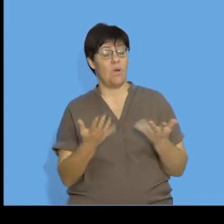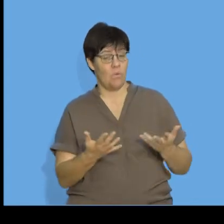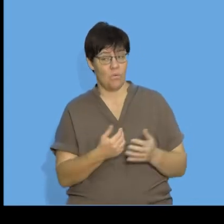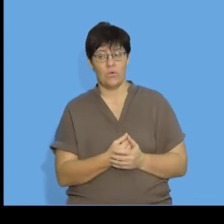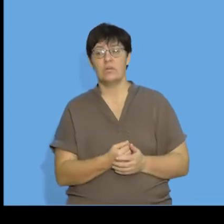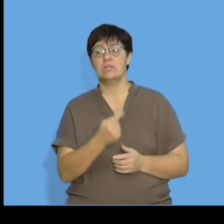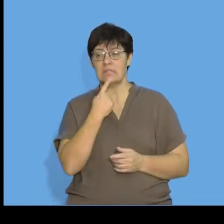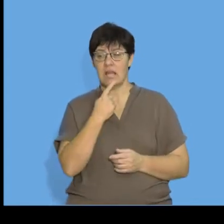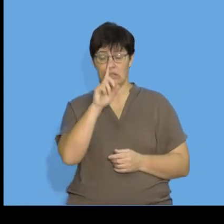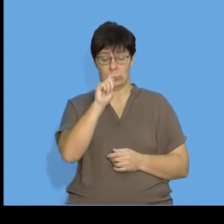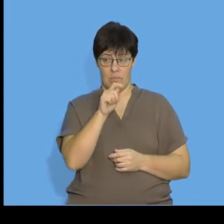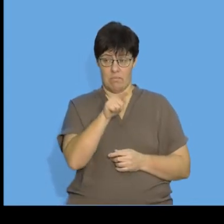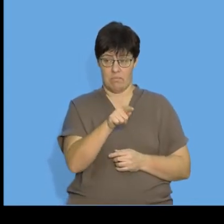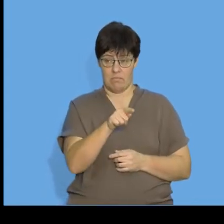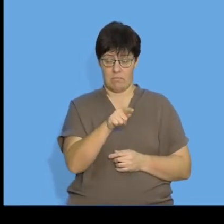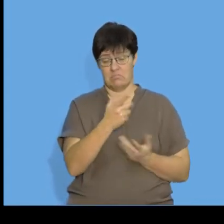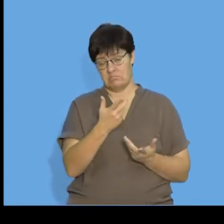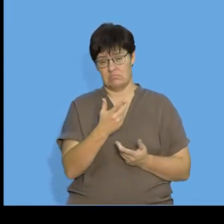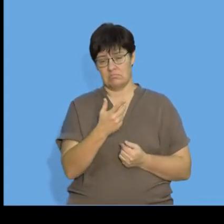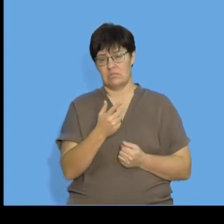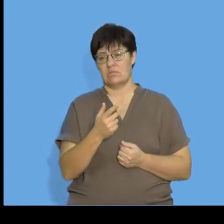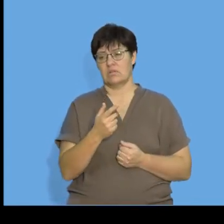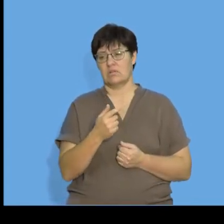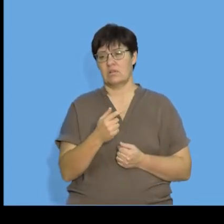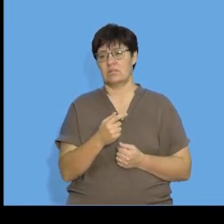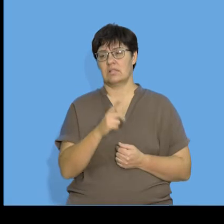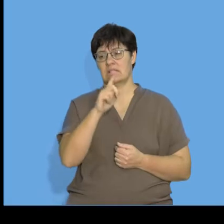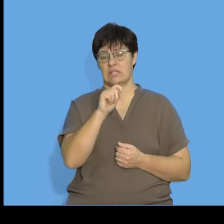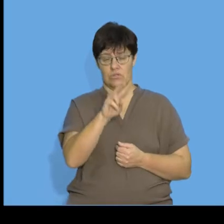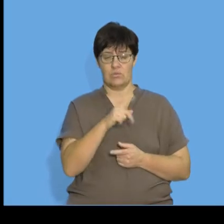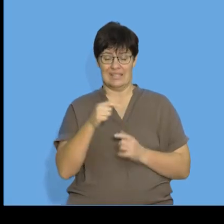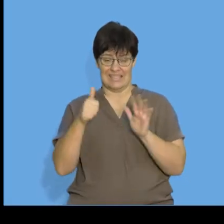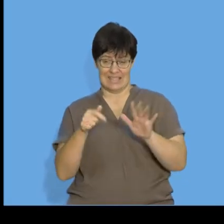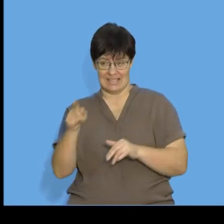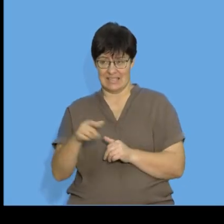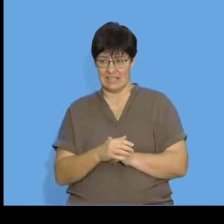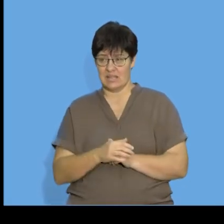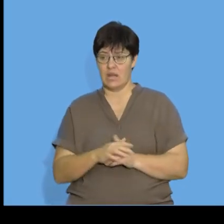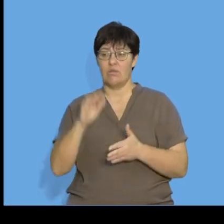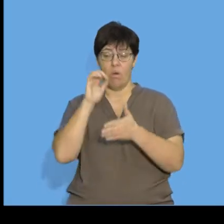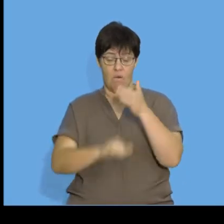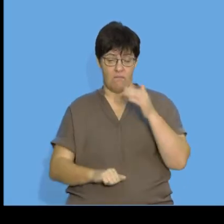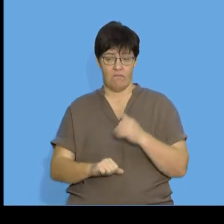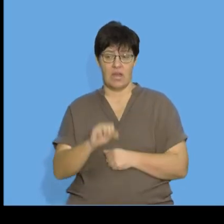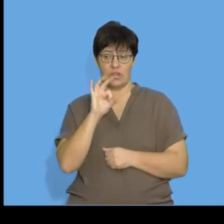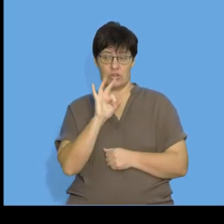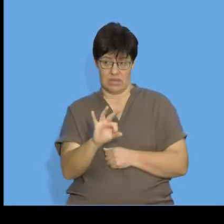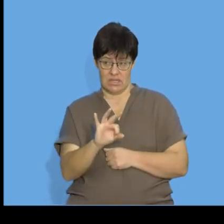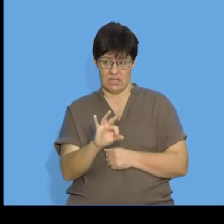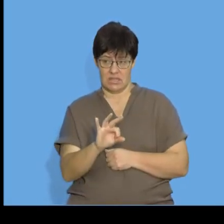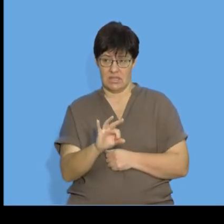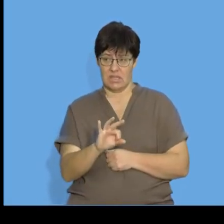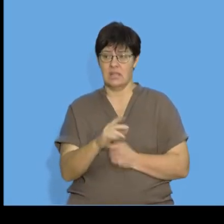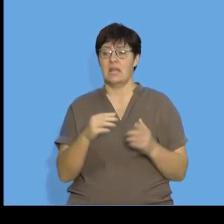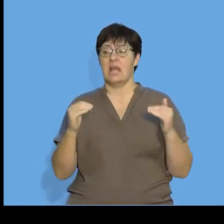taking the term, or let's say we're taking T2 over here, which is 6, and subtracting 3, which will